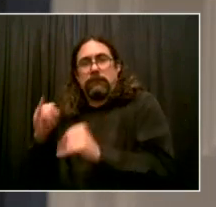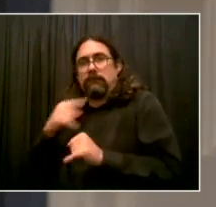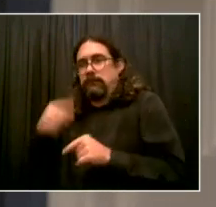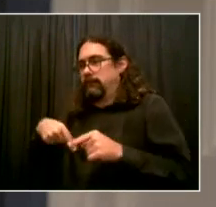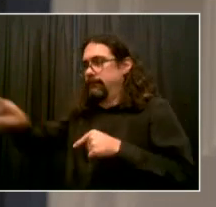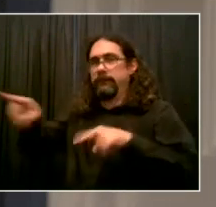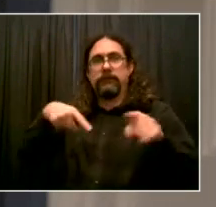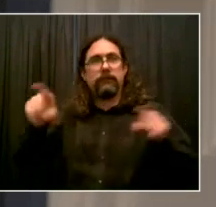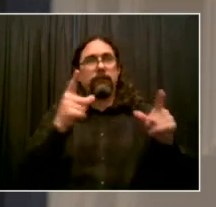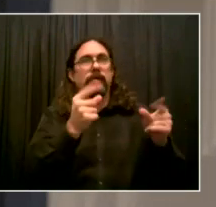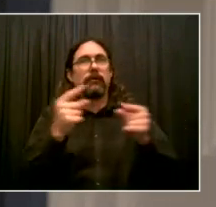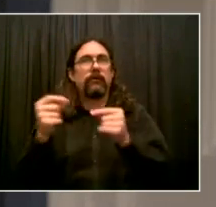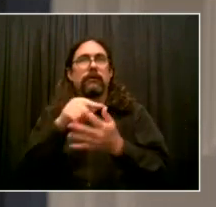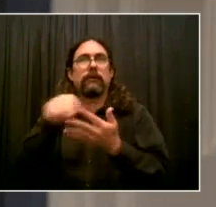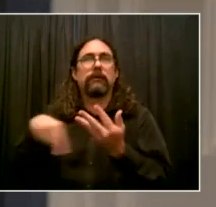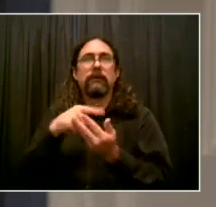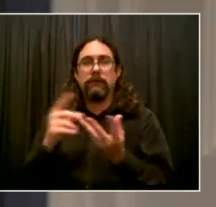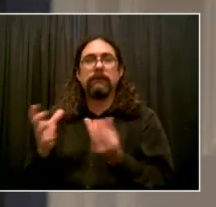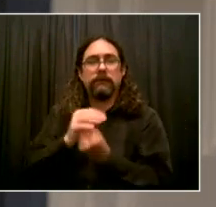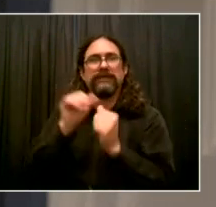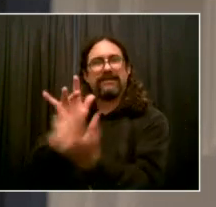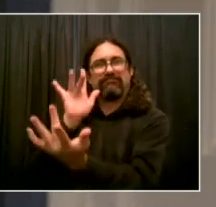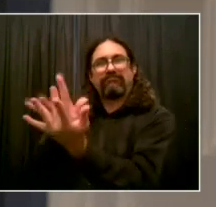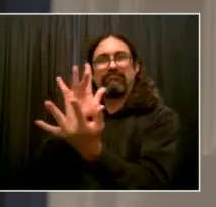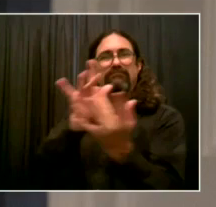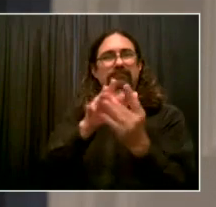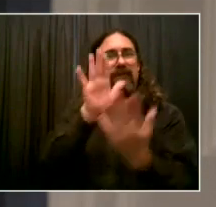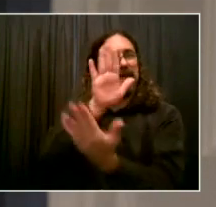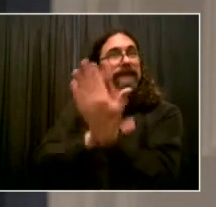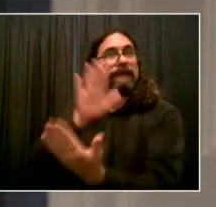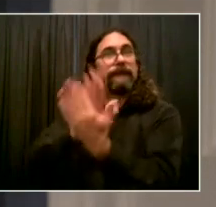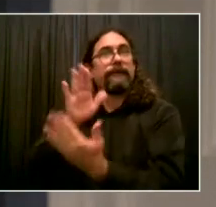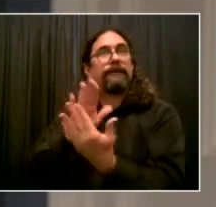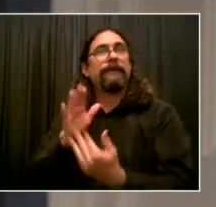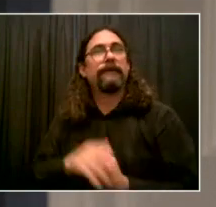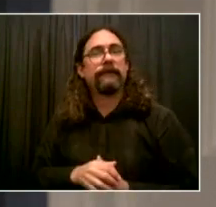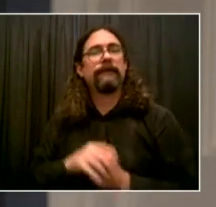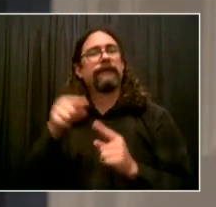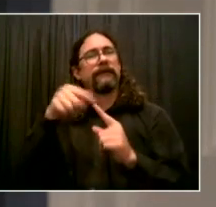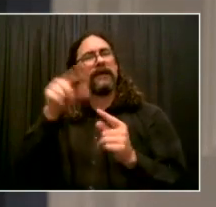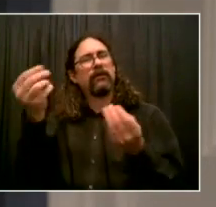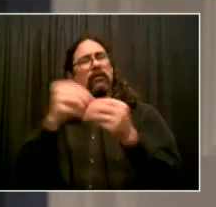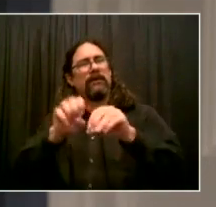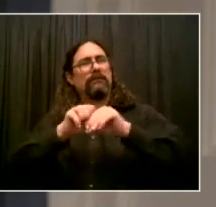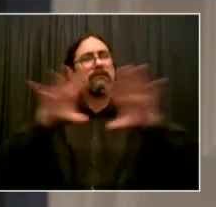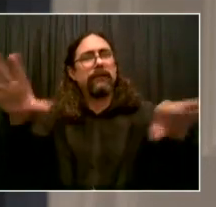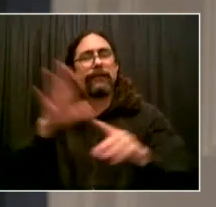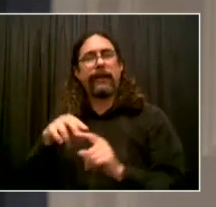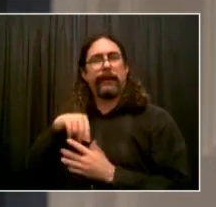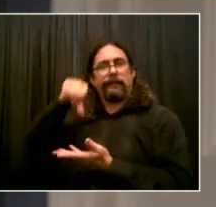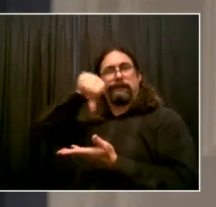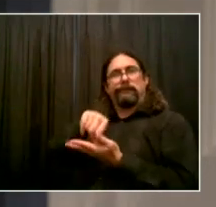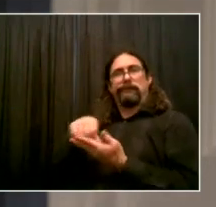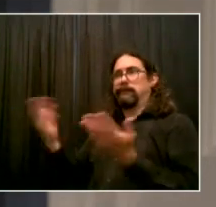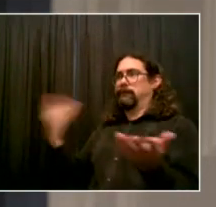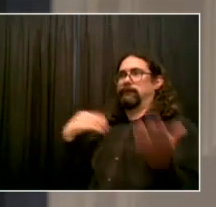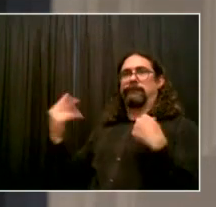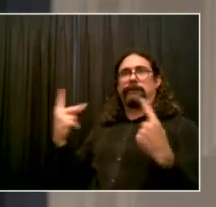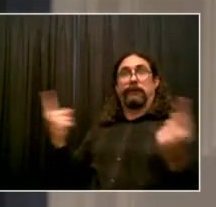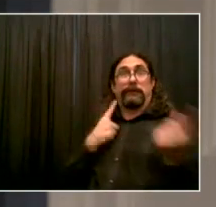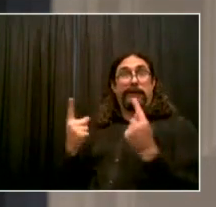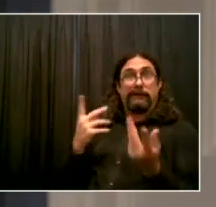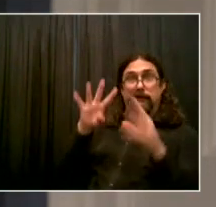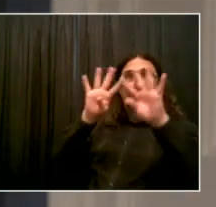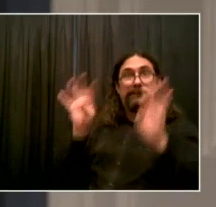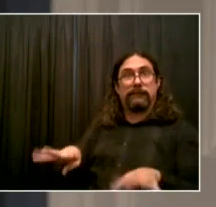truly makes New York City the public health capital in the country, if not the world. The Public Health Corps will build on